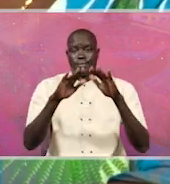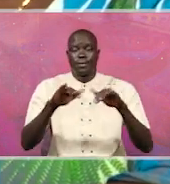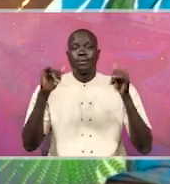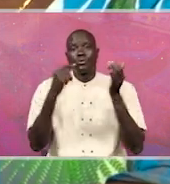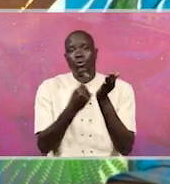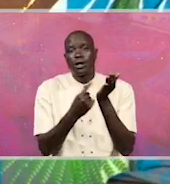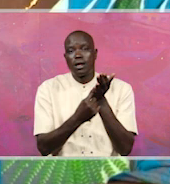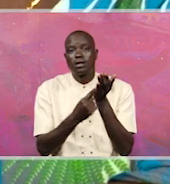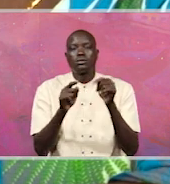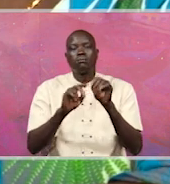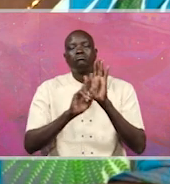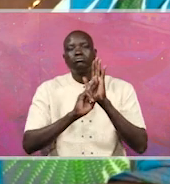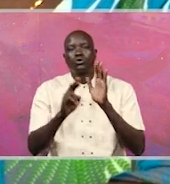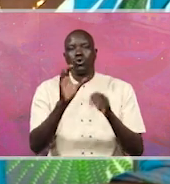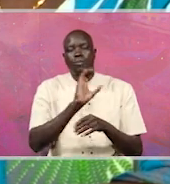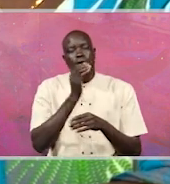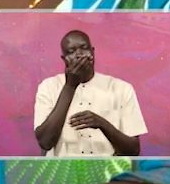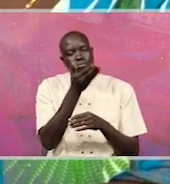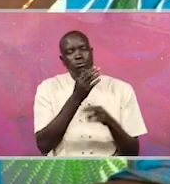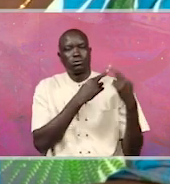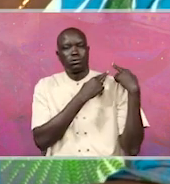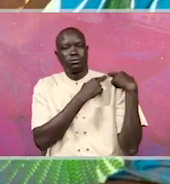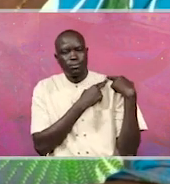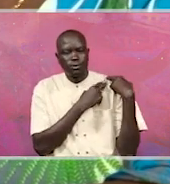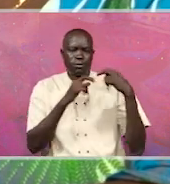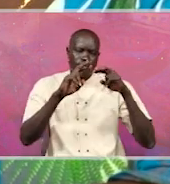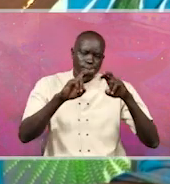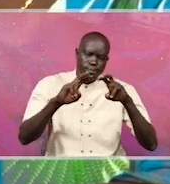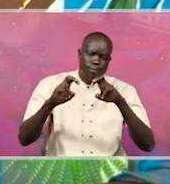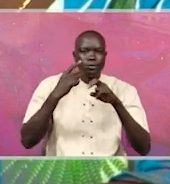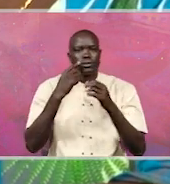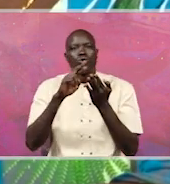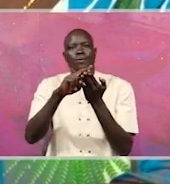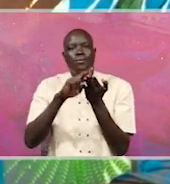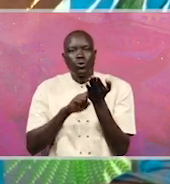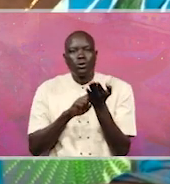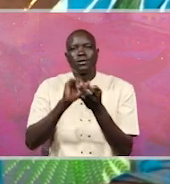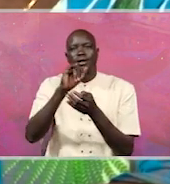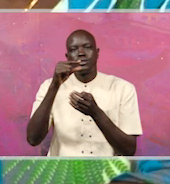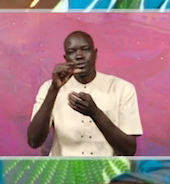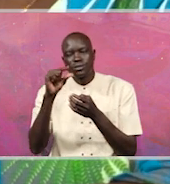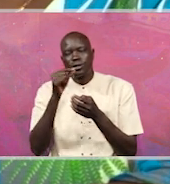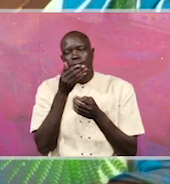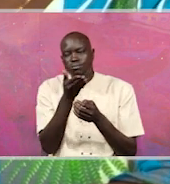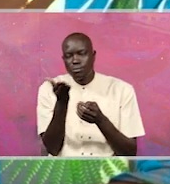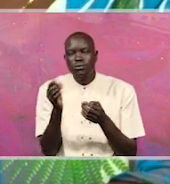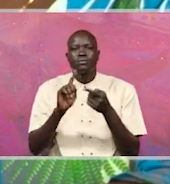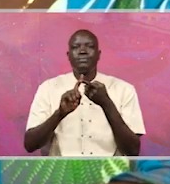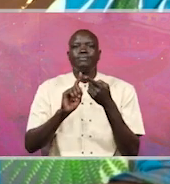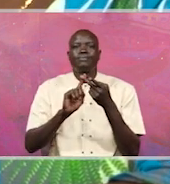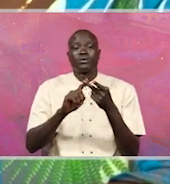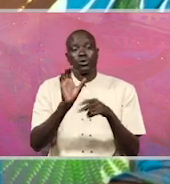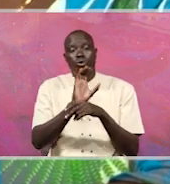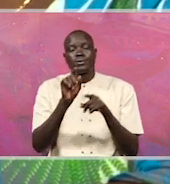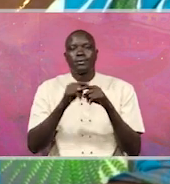is a committee that is charged with the responsibility of looking at the reports of the Inspector General of Government, and that is a